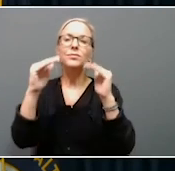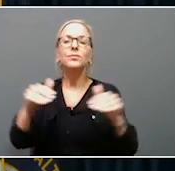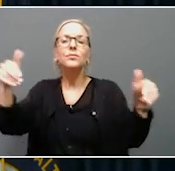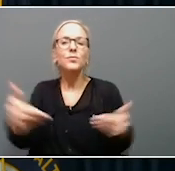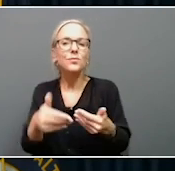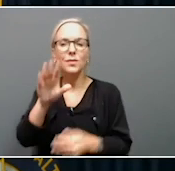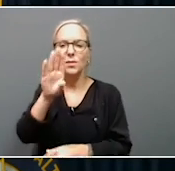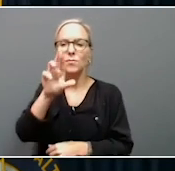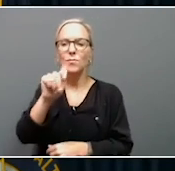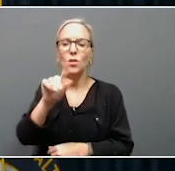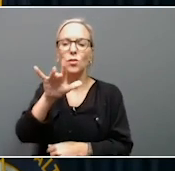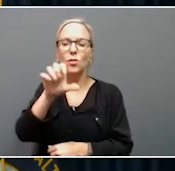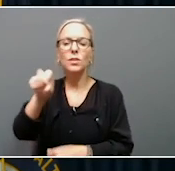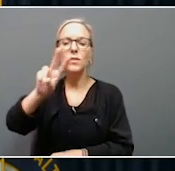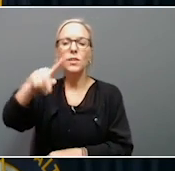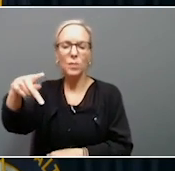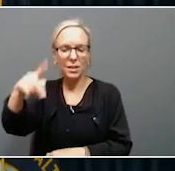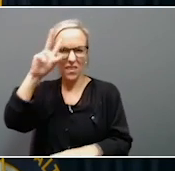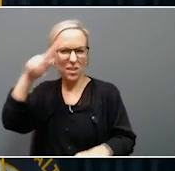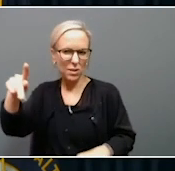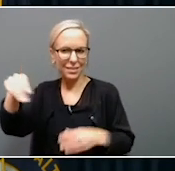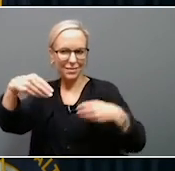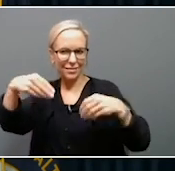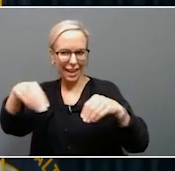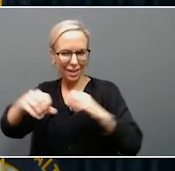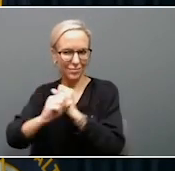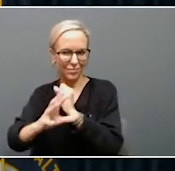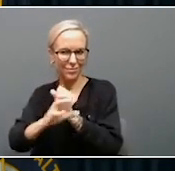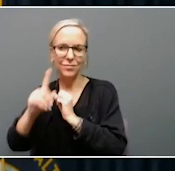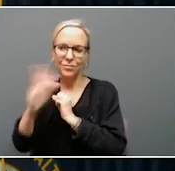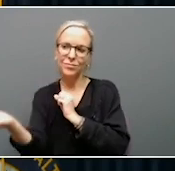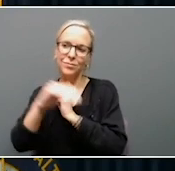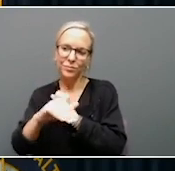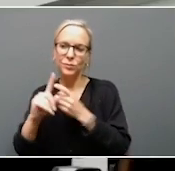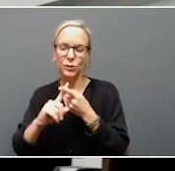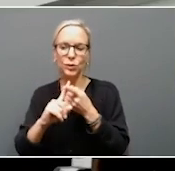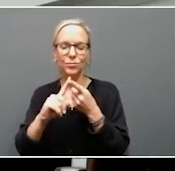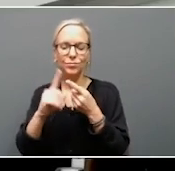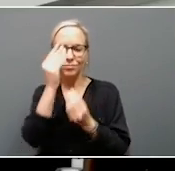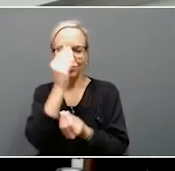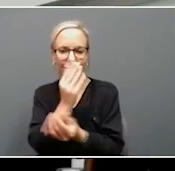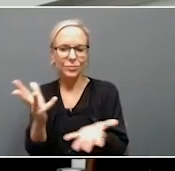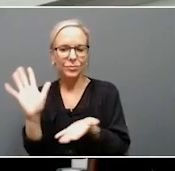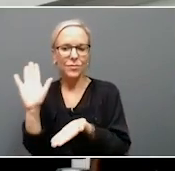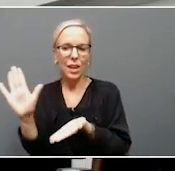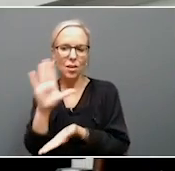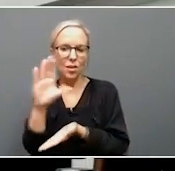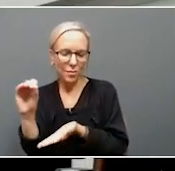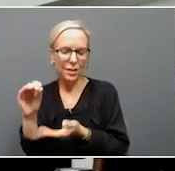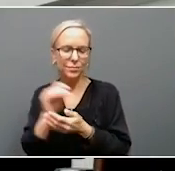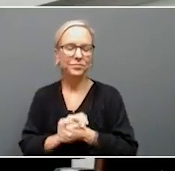Lewis, VP of Sales, to say a few words on behalf of the company. Welcome. Thank you, Governor. We're grateful. Thank you.